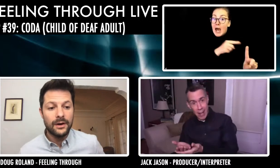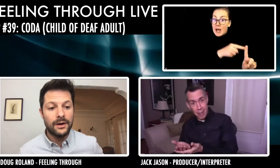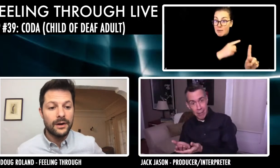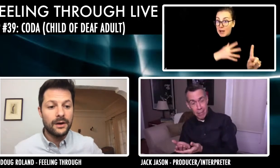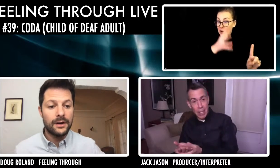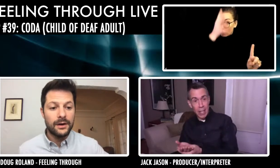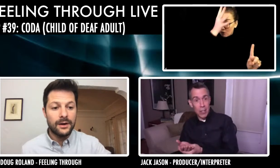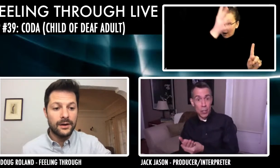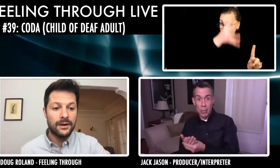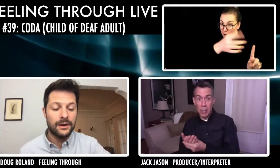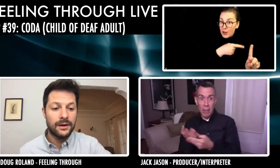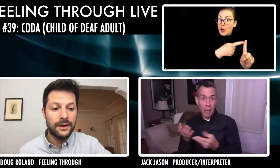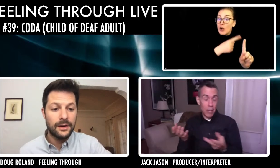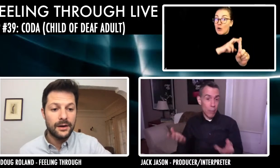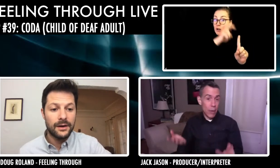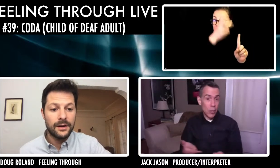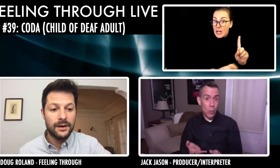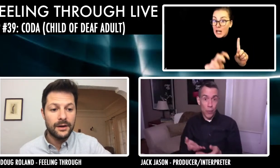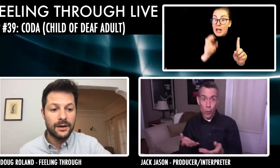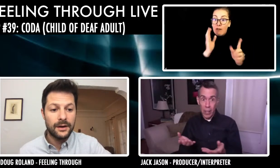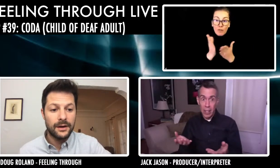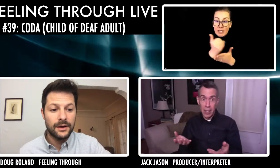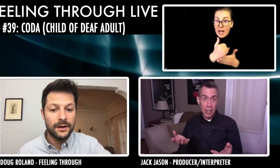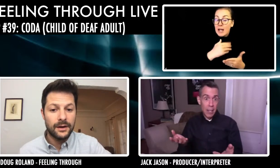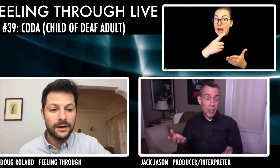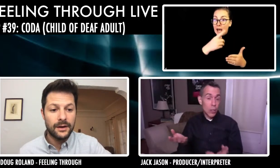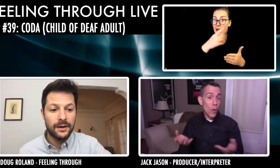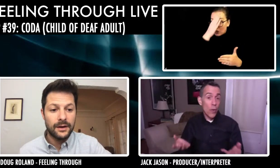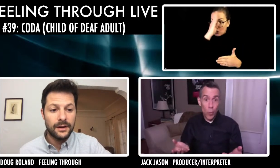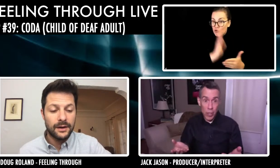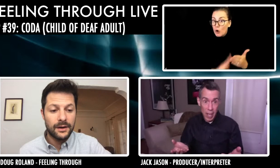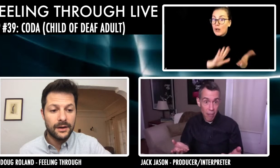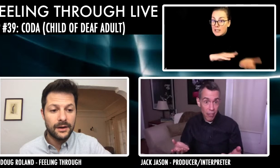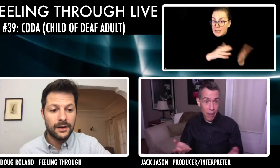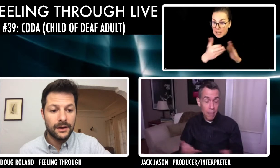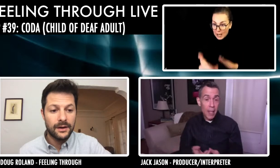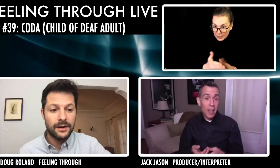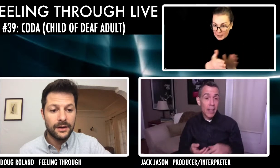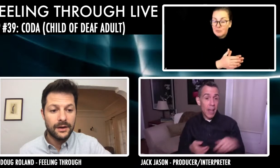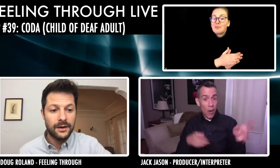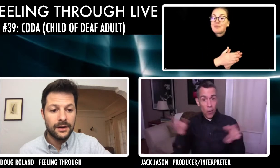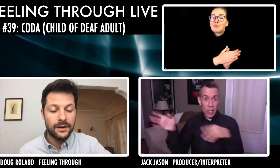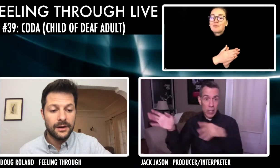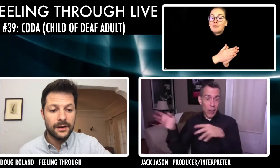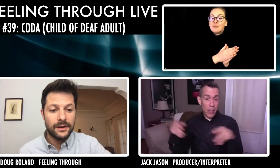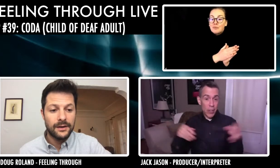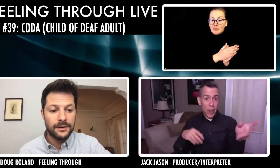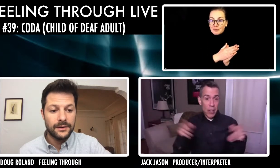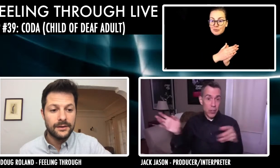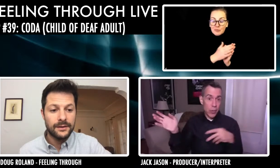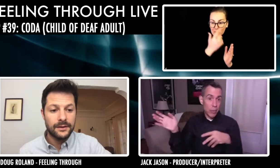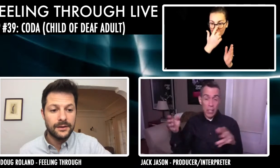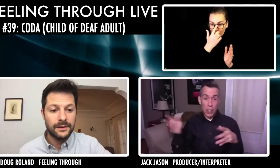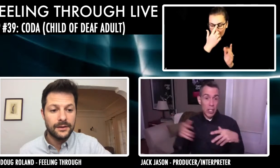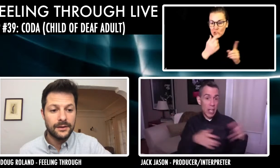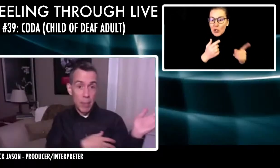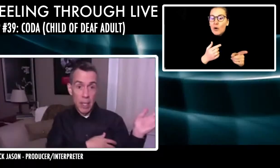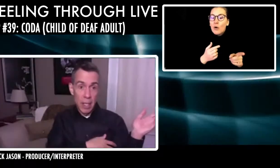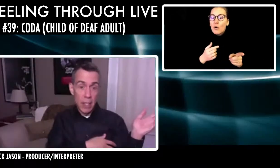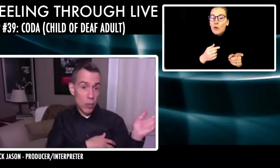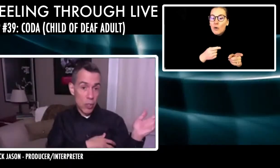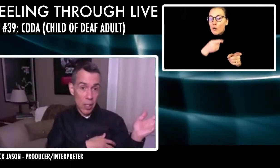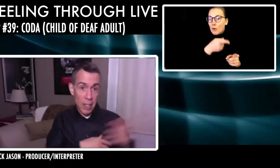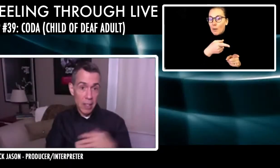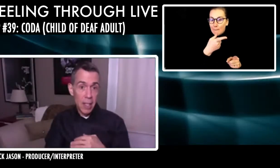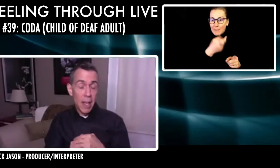breakdown because she was in the middle of the depression with four kids, two of whom were deaf. They all went to various foster because she had to